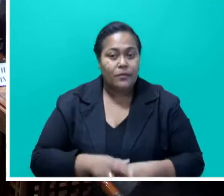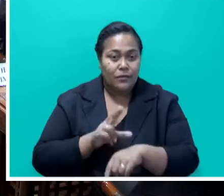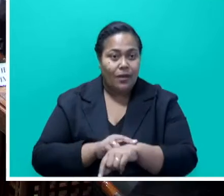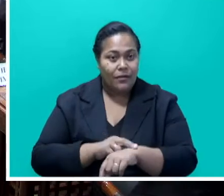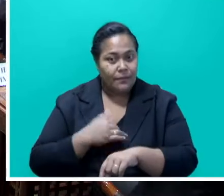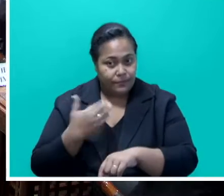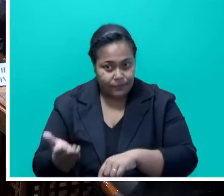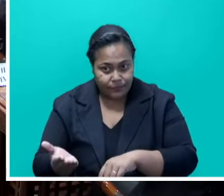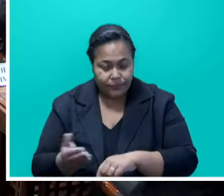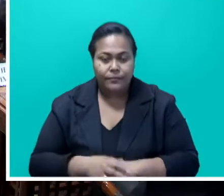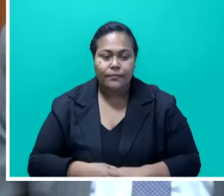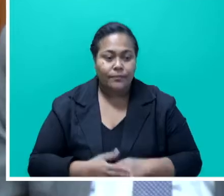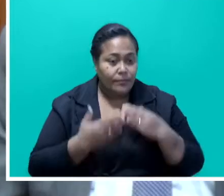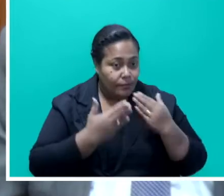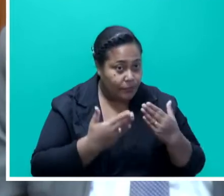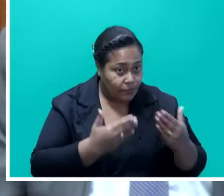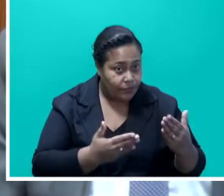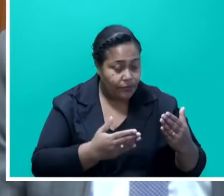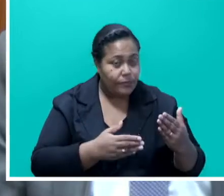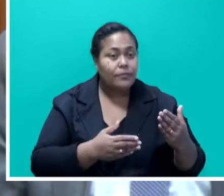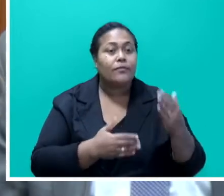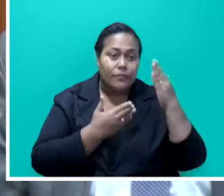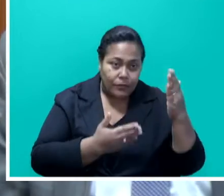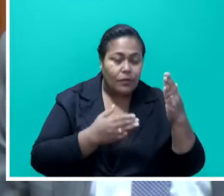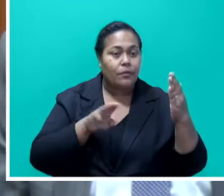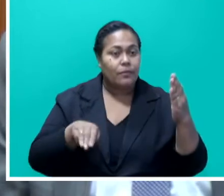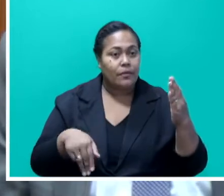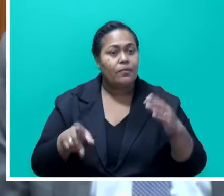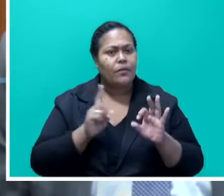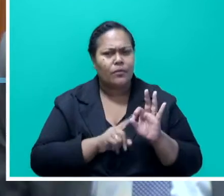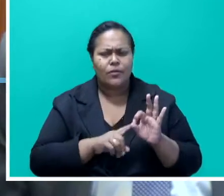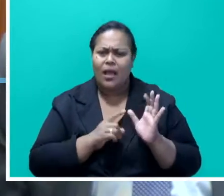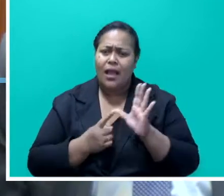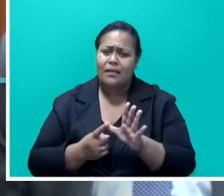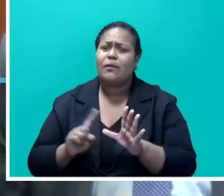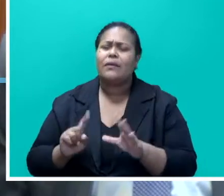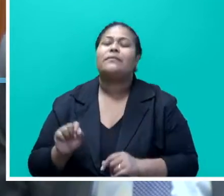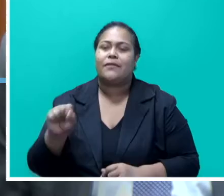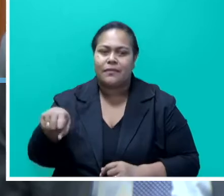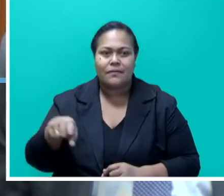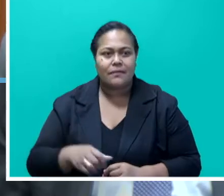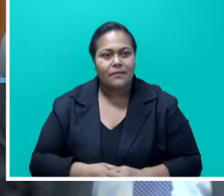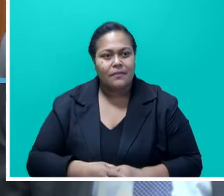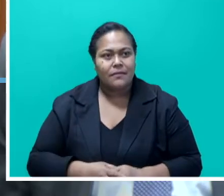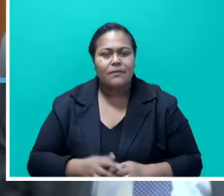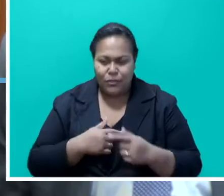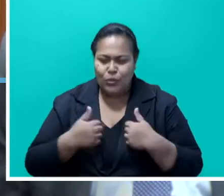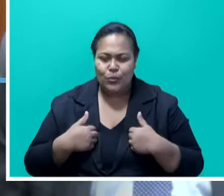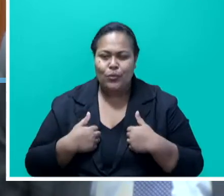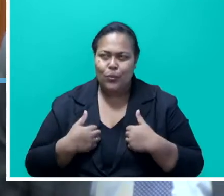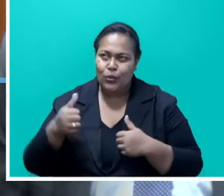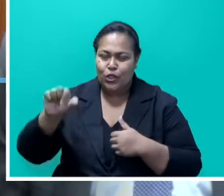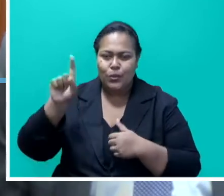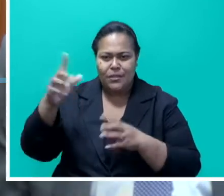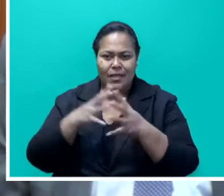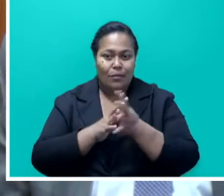Thank sir. I thank the Honorable Member for that question. The simple answer, sir, is yes. We utilize the WHO guideline. There